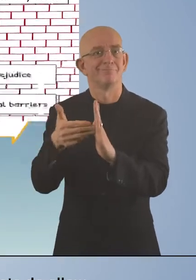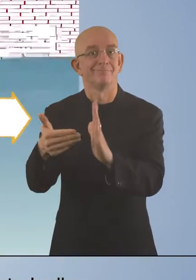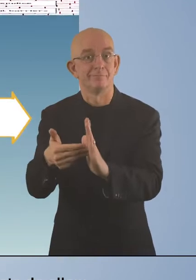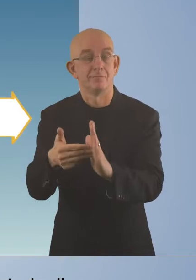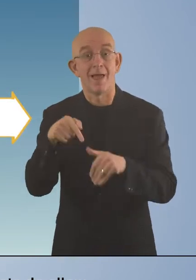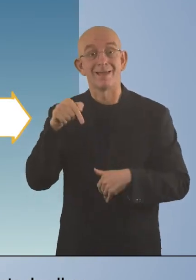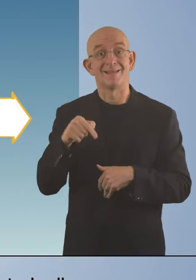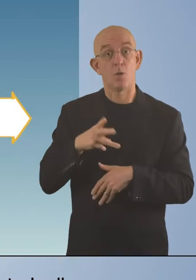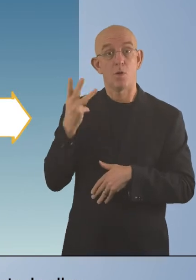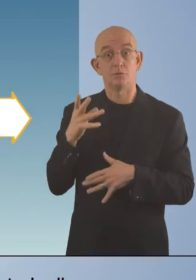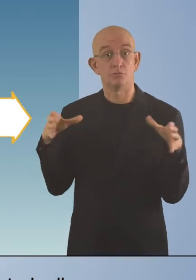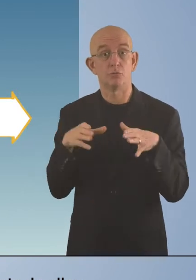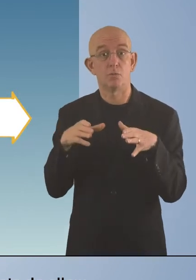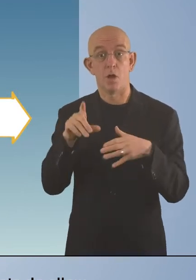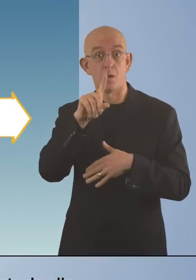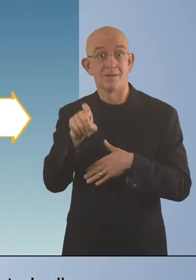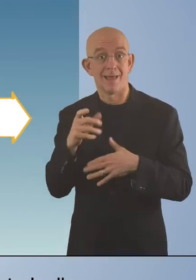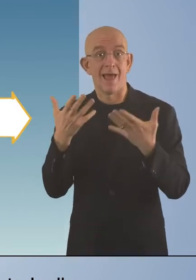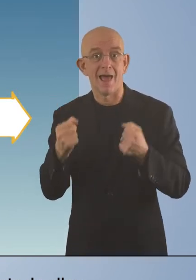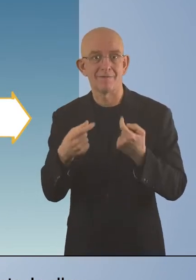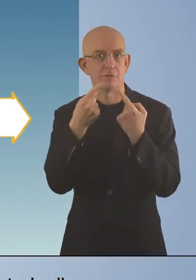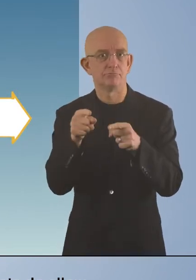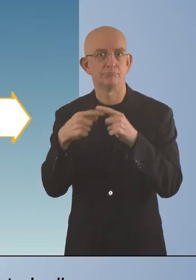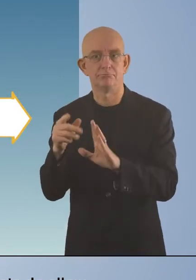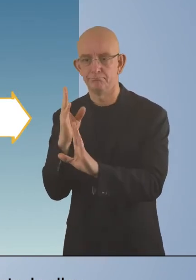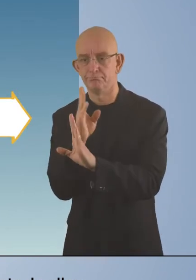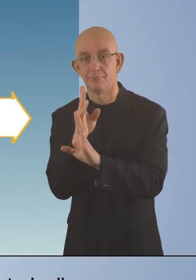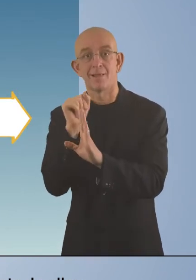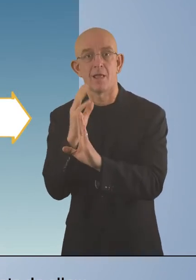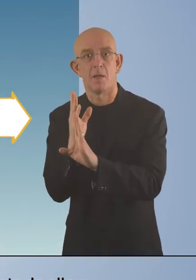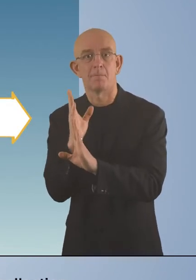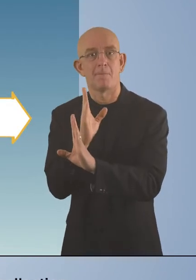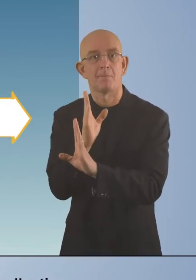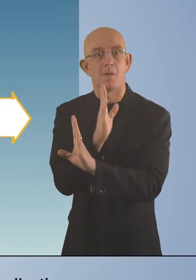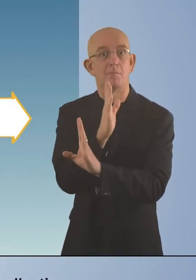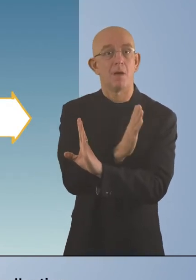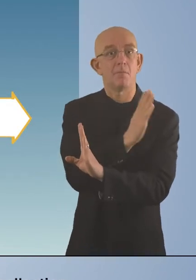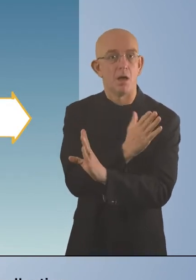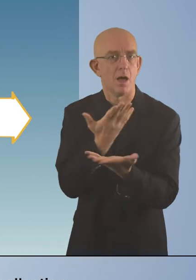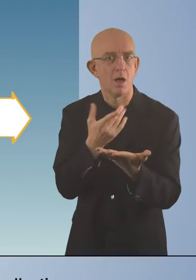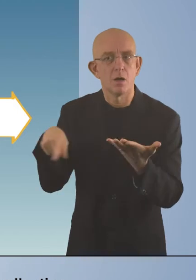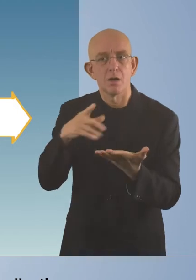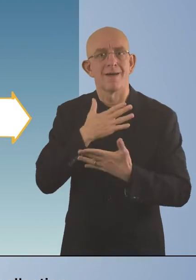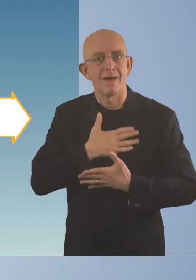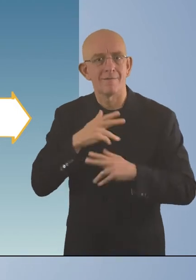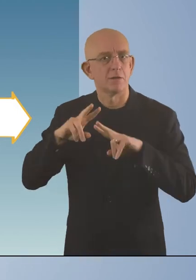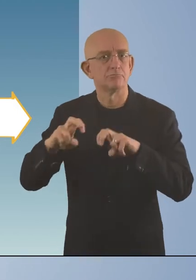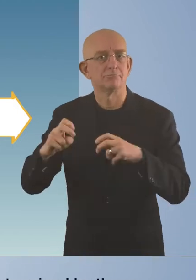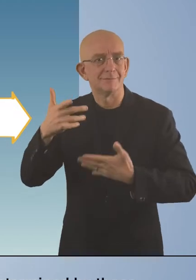But, the Washington Group question sets do allow for various other cut-off points to be used depending on the needs of the data collection.